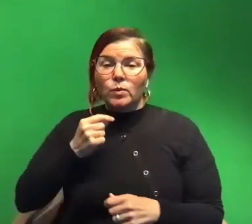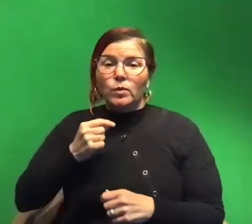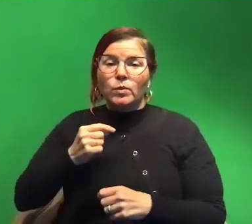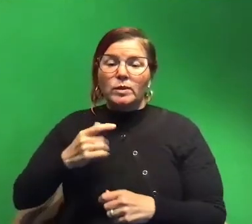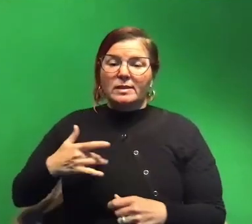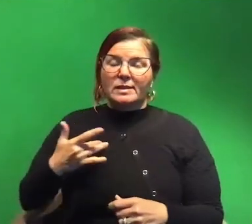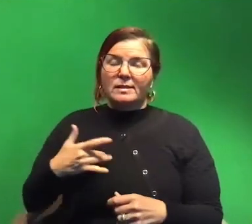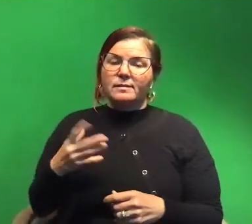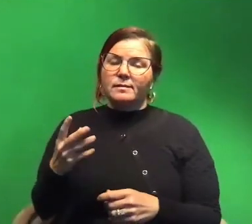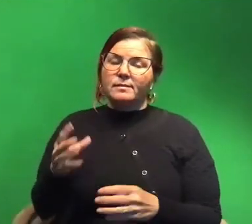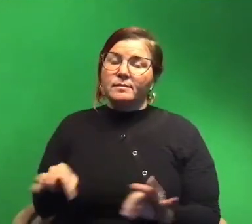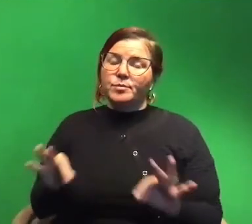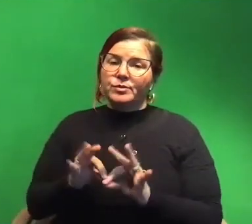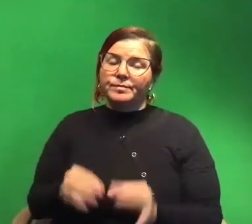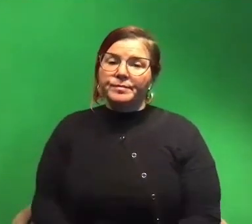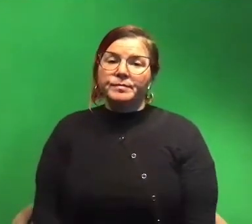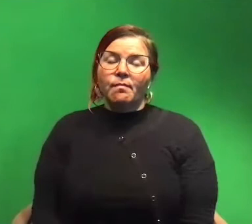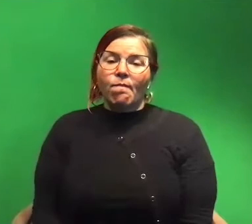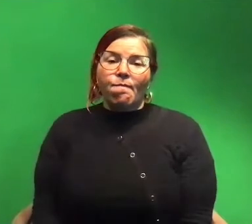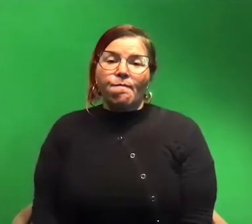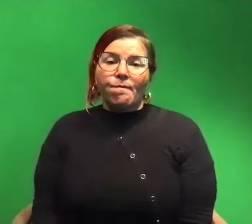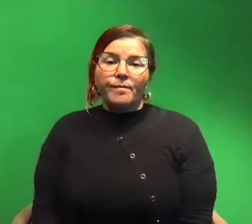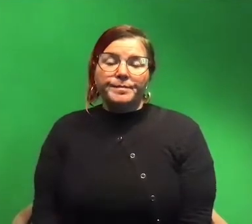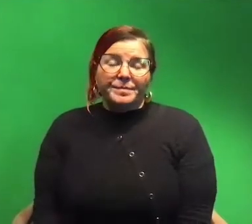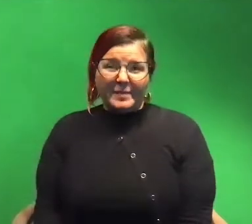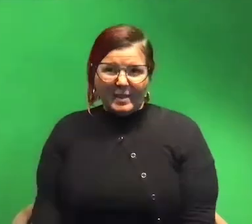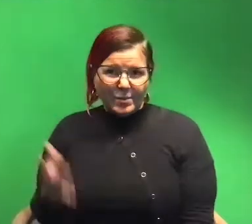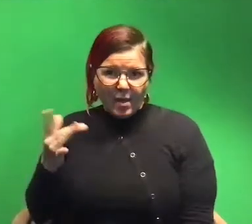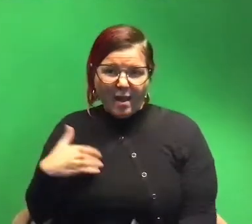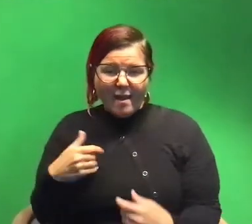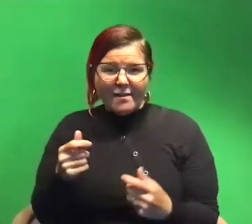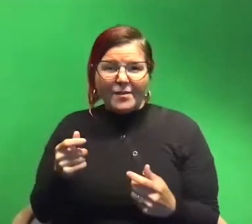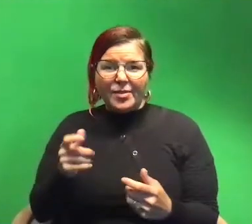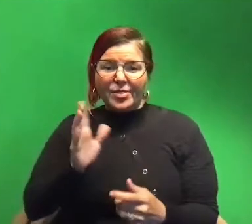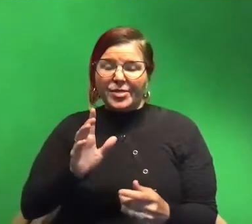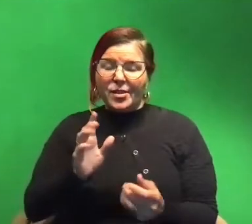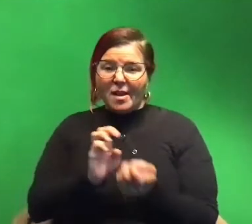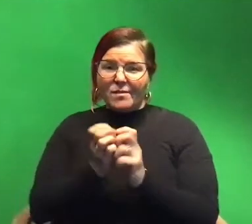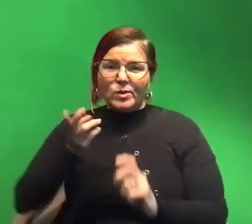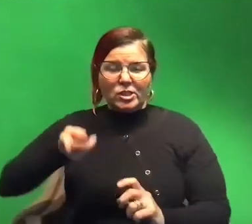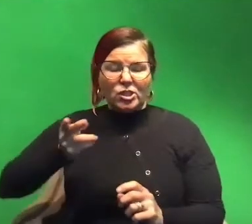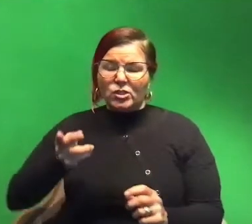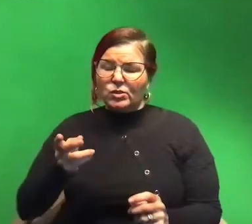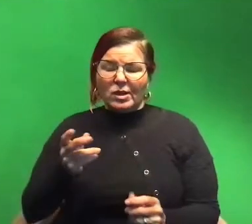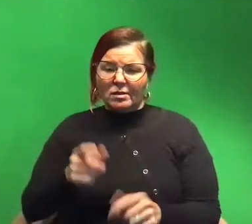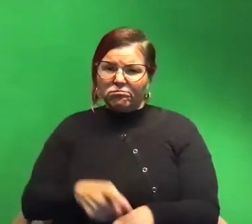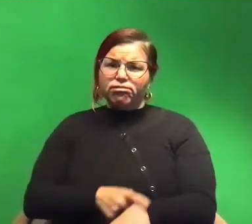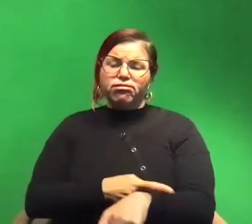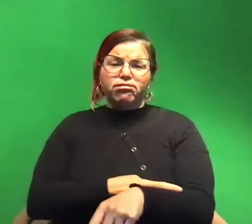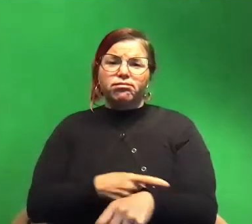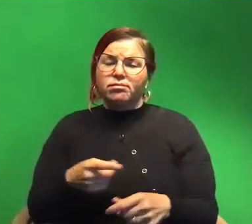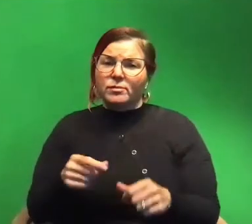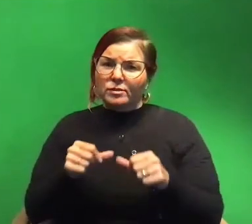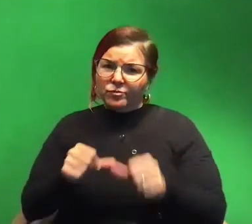is is I it's got to be why they have such a robust evolutionary history to be able to survive long enough to reproduce